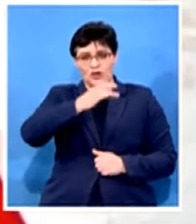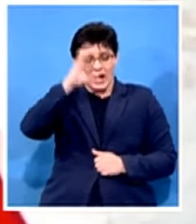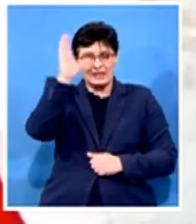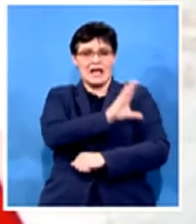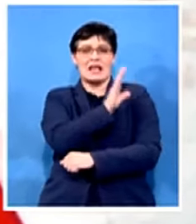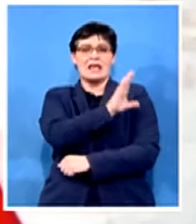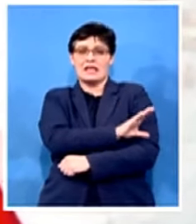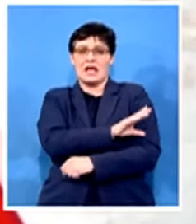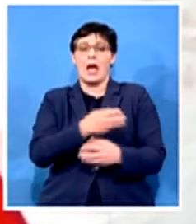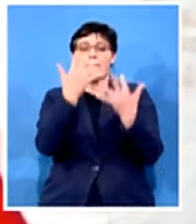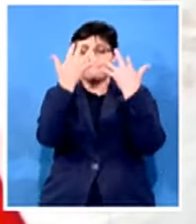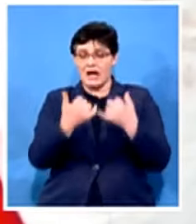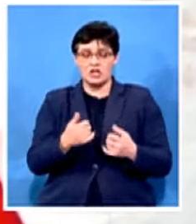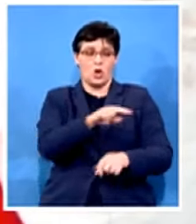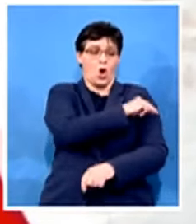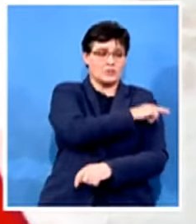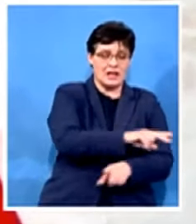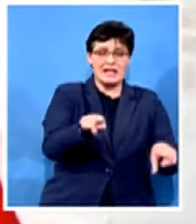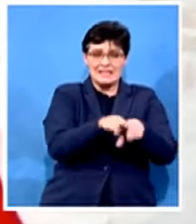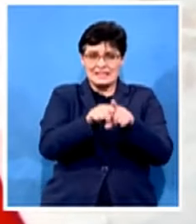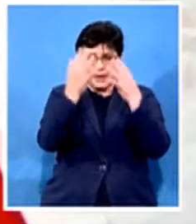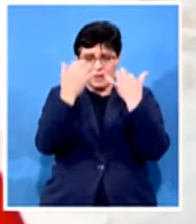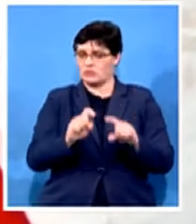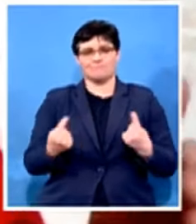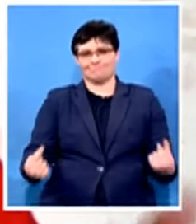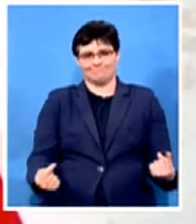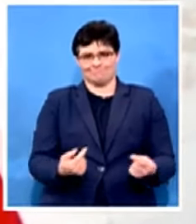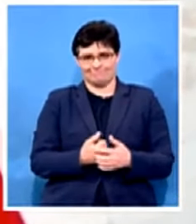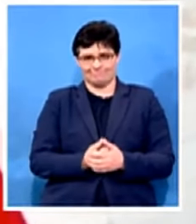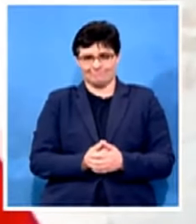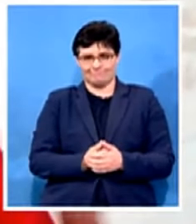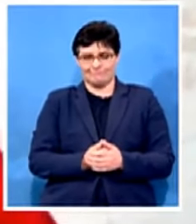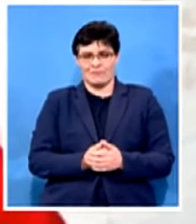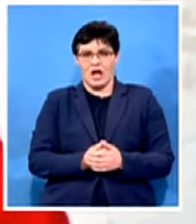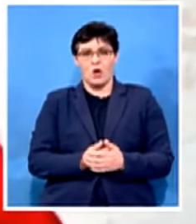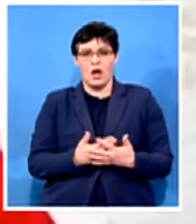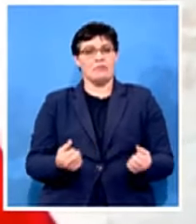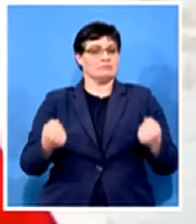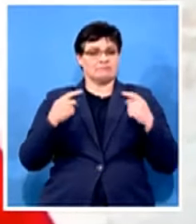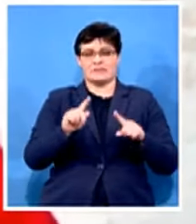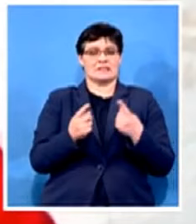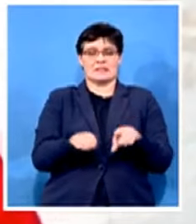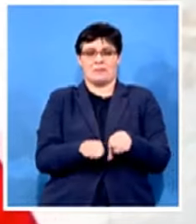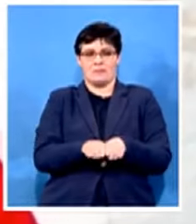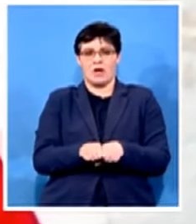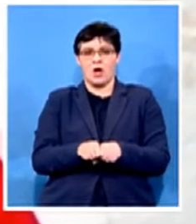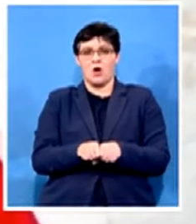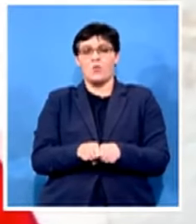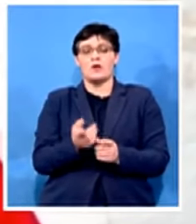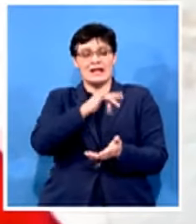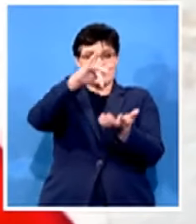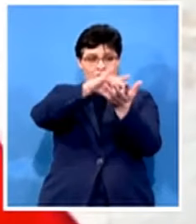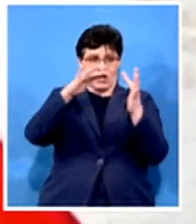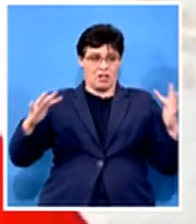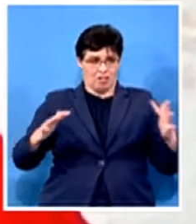the district health services do not have them that muscle and also before you decentralize you start by making sure that there's enough ppe